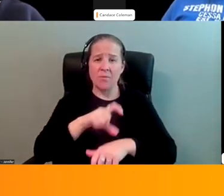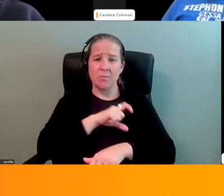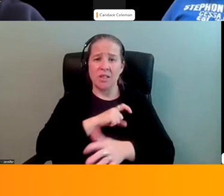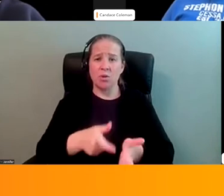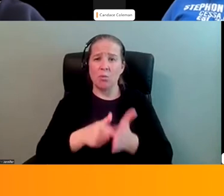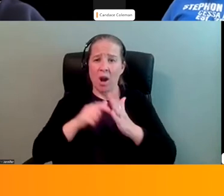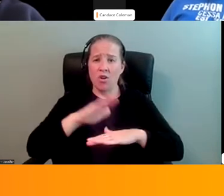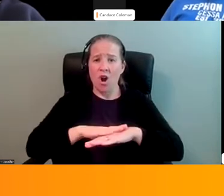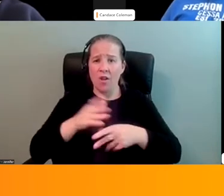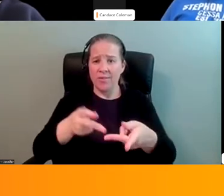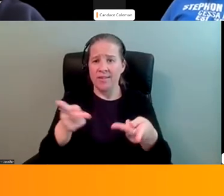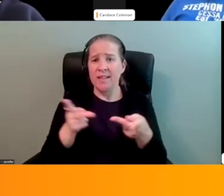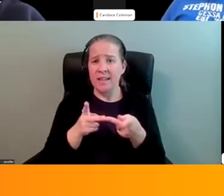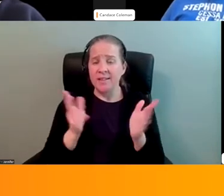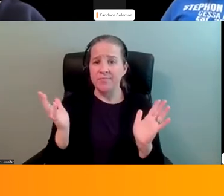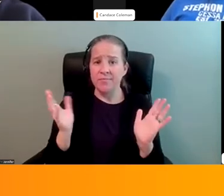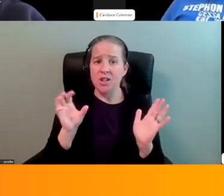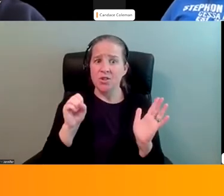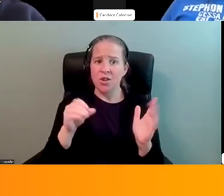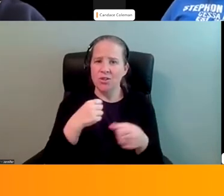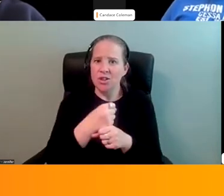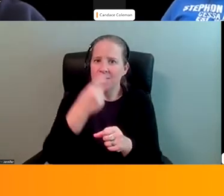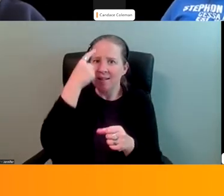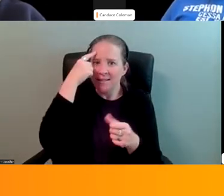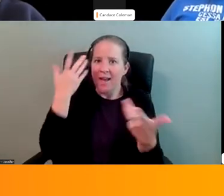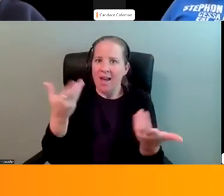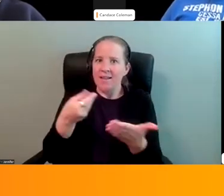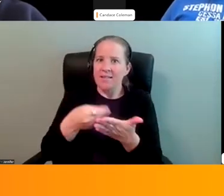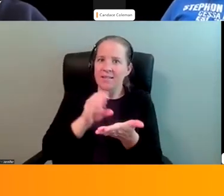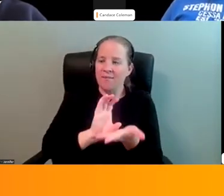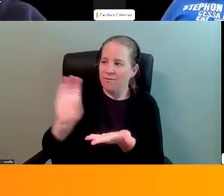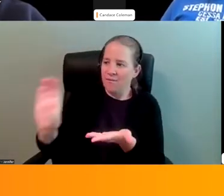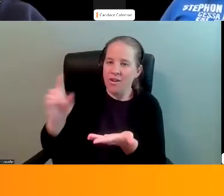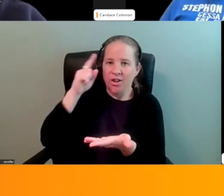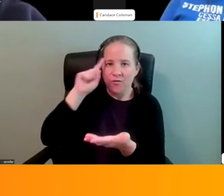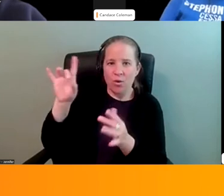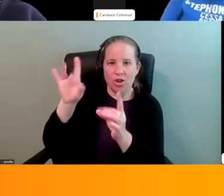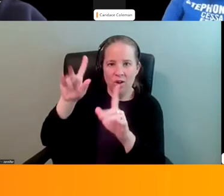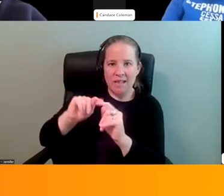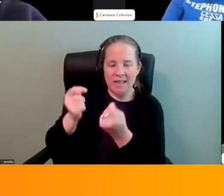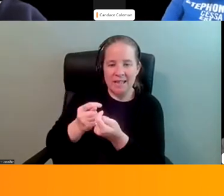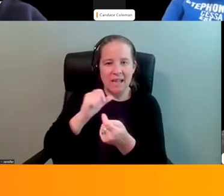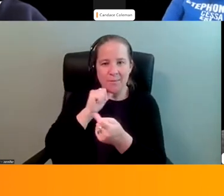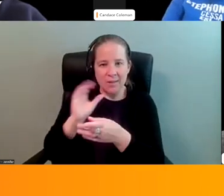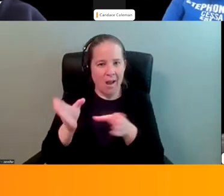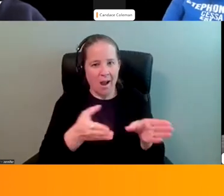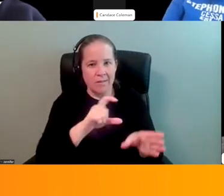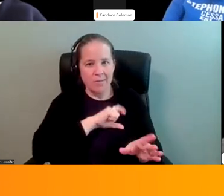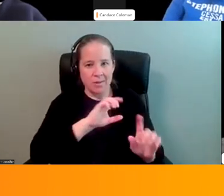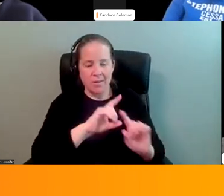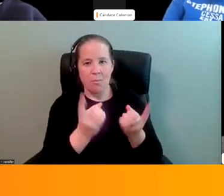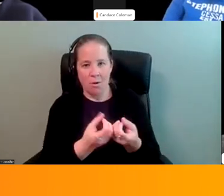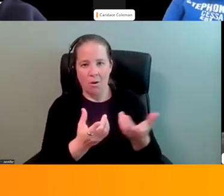So that it just makes sense that that funding would go into the crisis team rather than the police department.